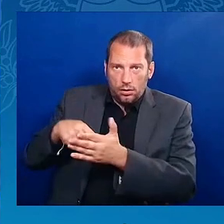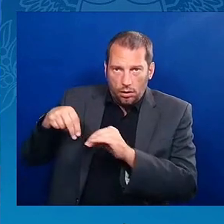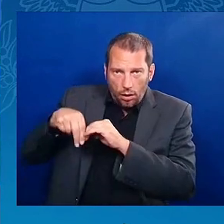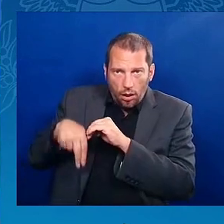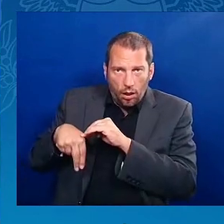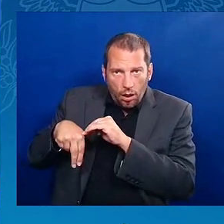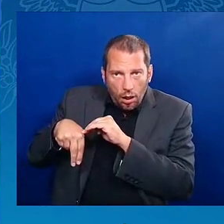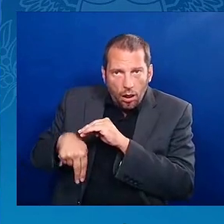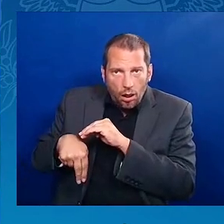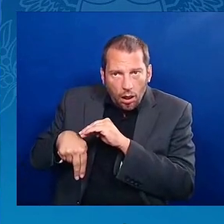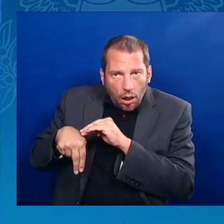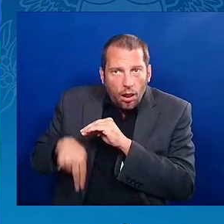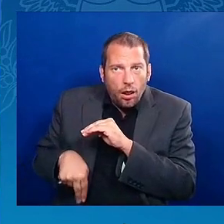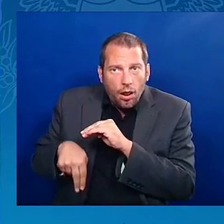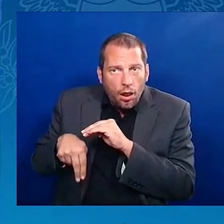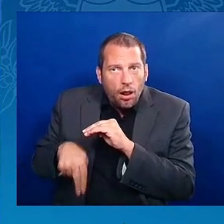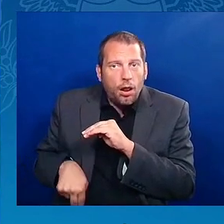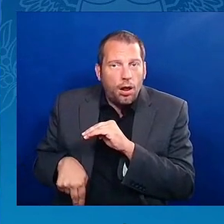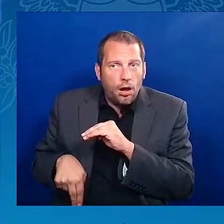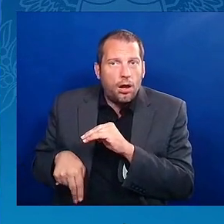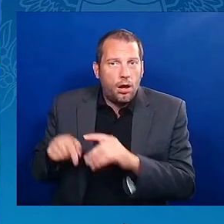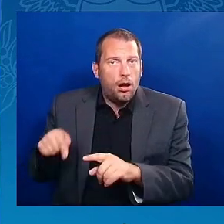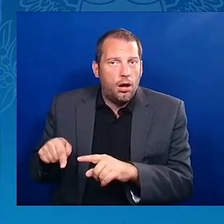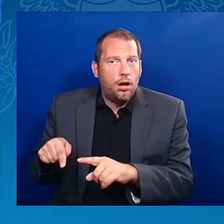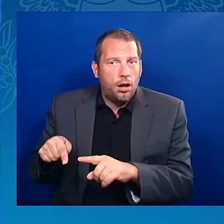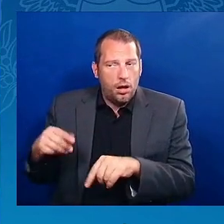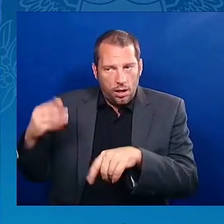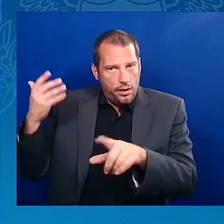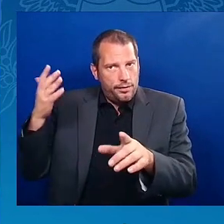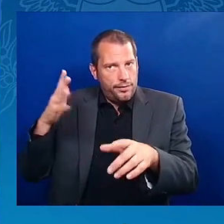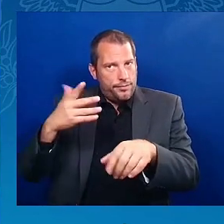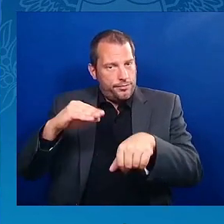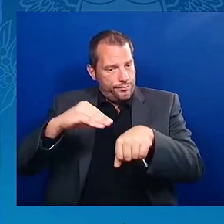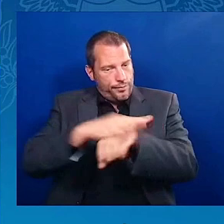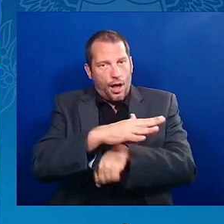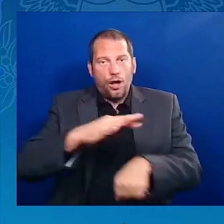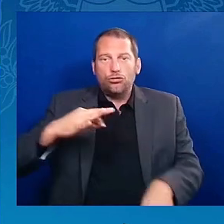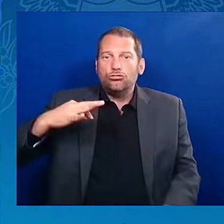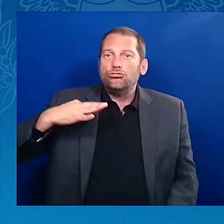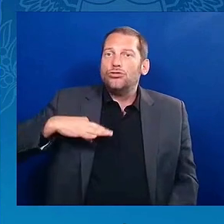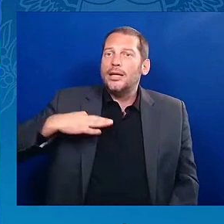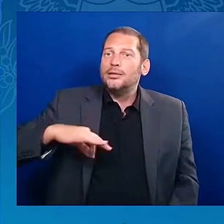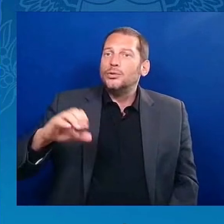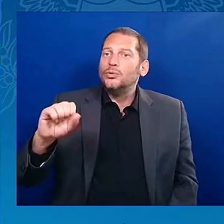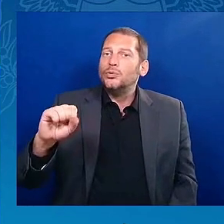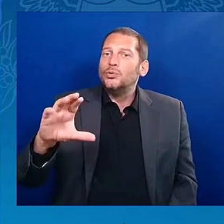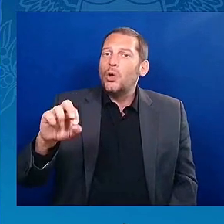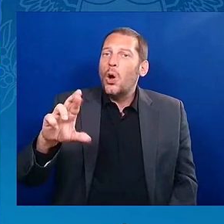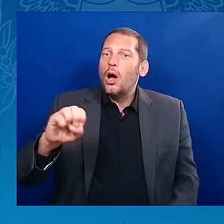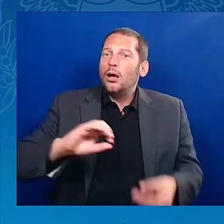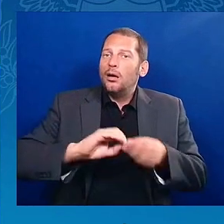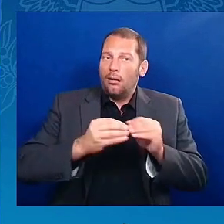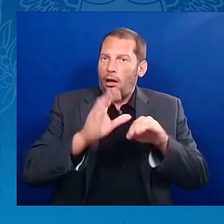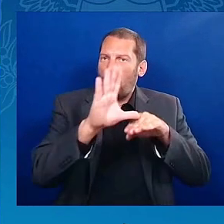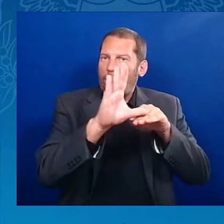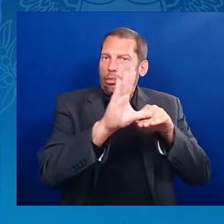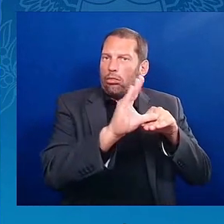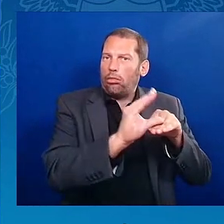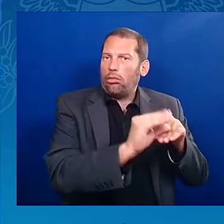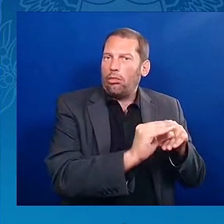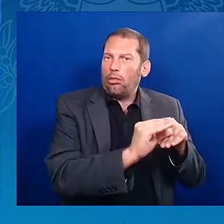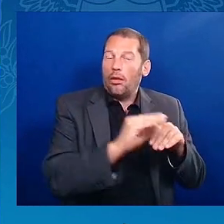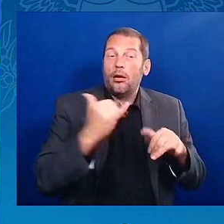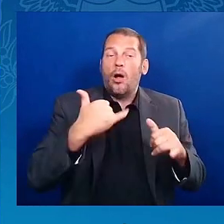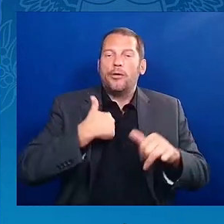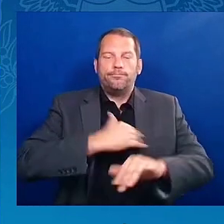forever, counted against their credit score. We have made it so that now medical debt cannot be counted in your credit